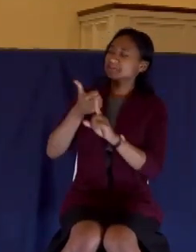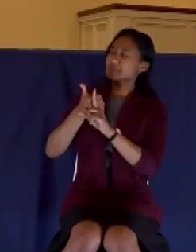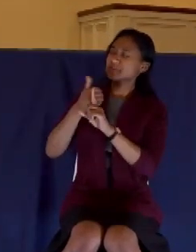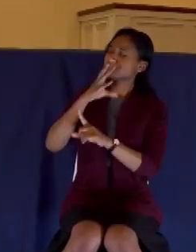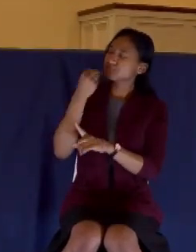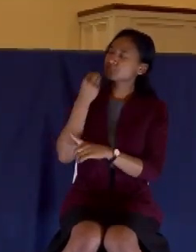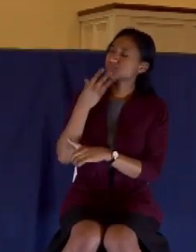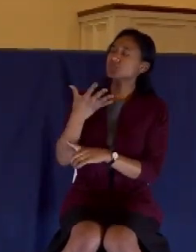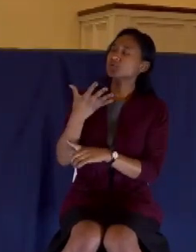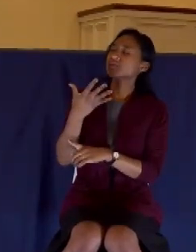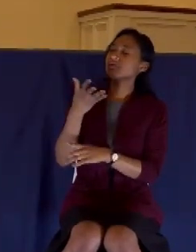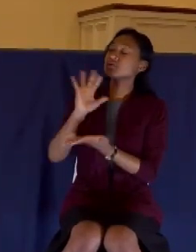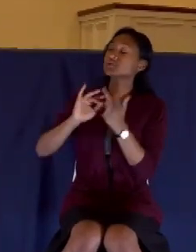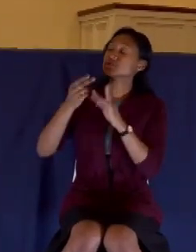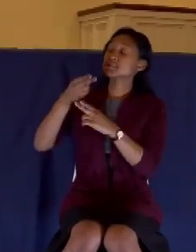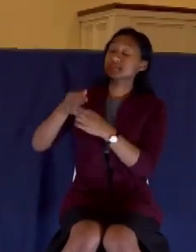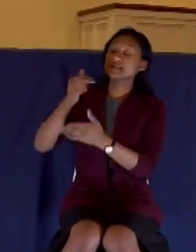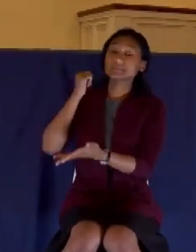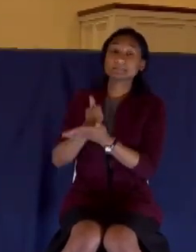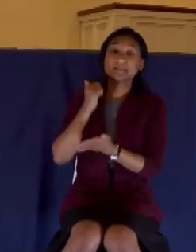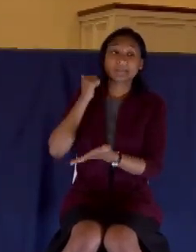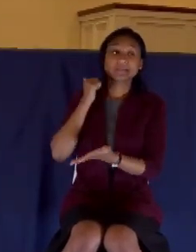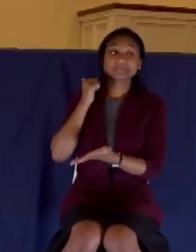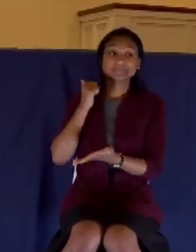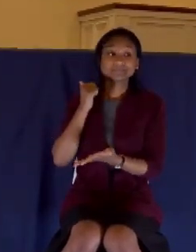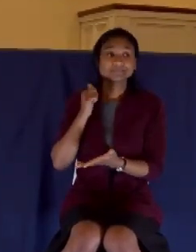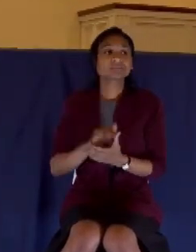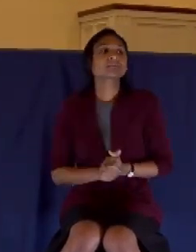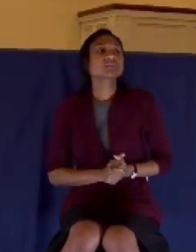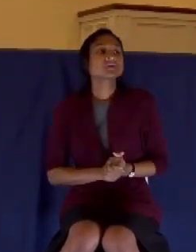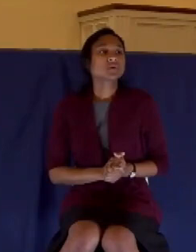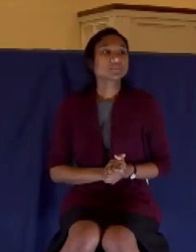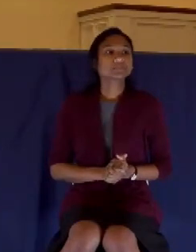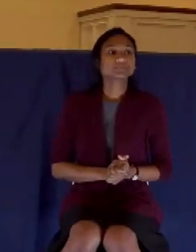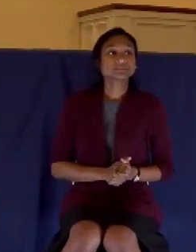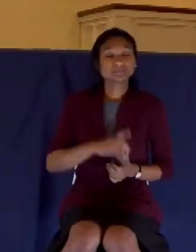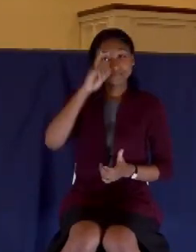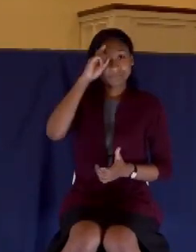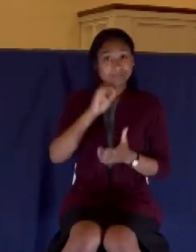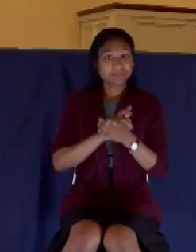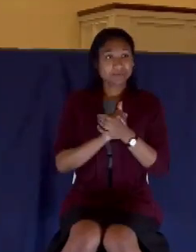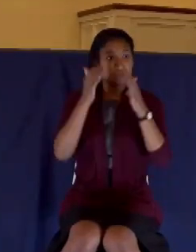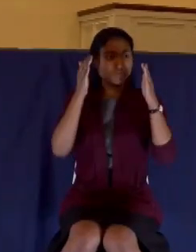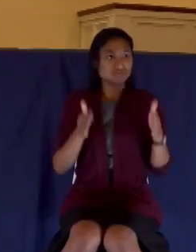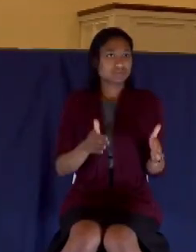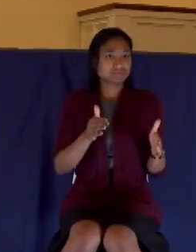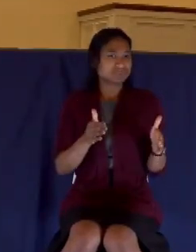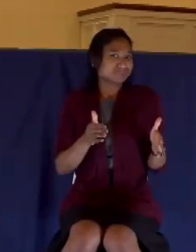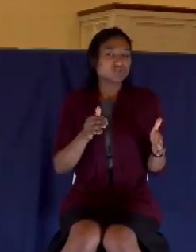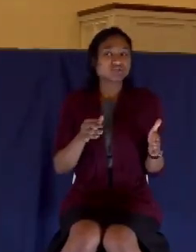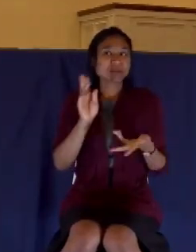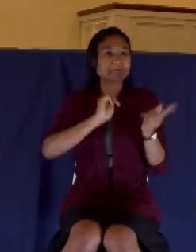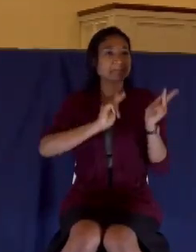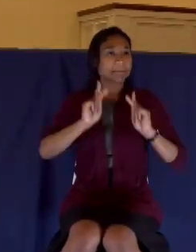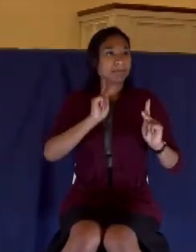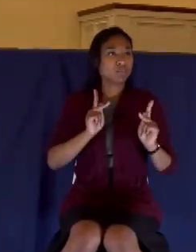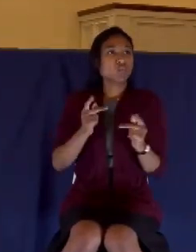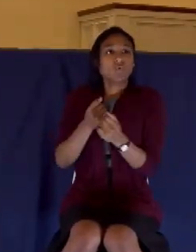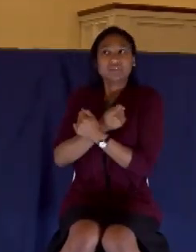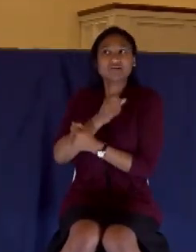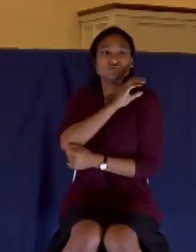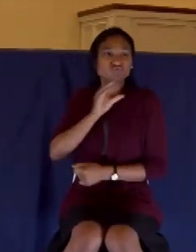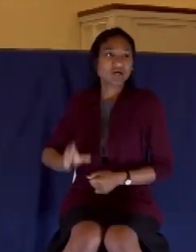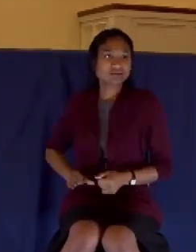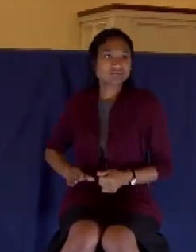name. Amen. Believers are those who simply love Christ. If you want to know what a